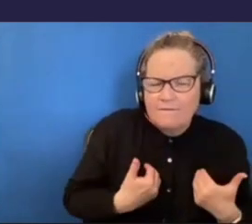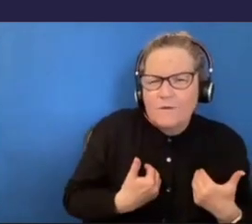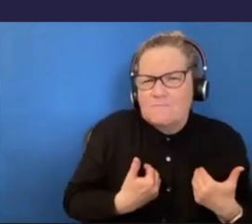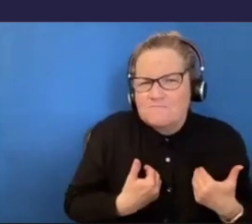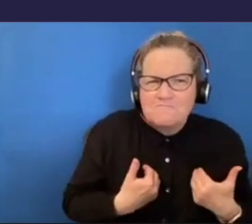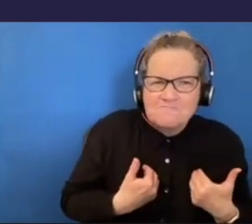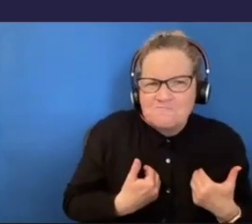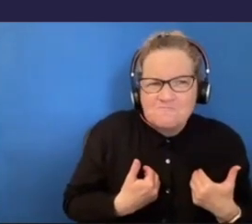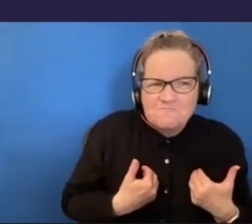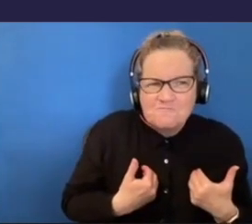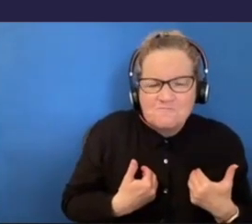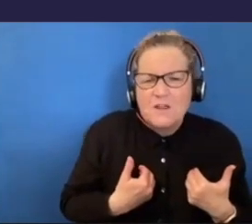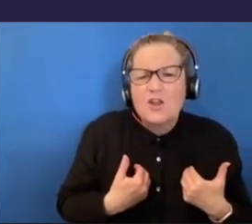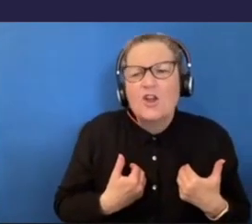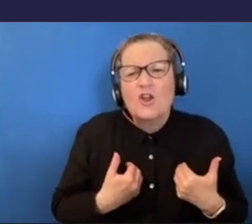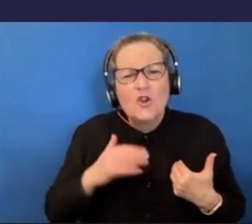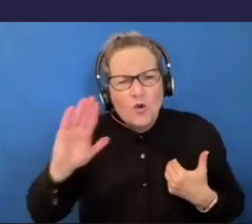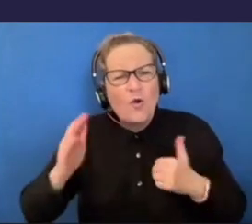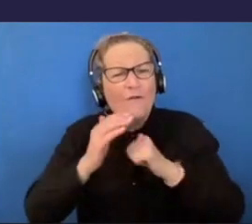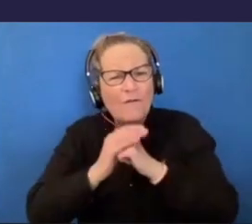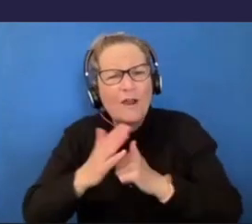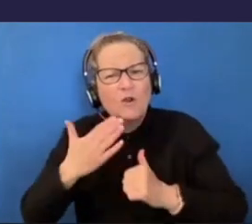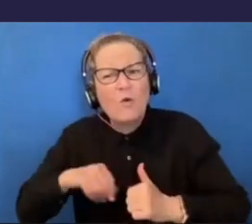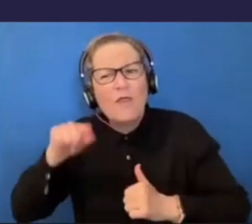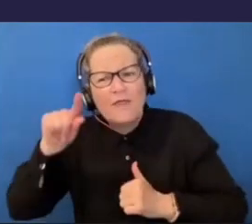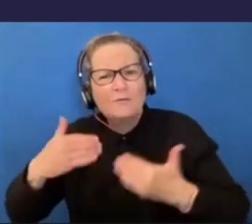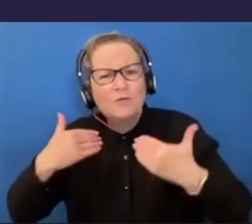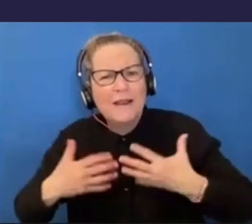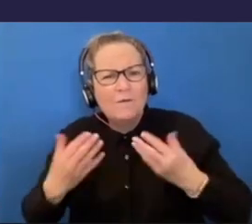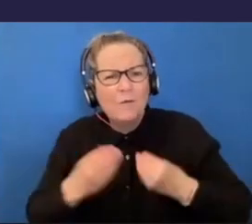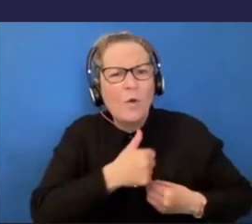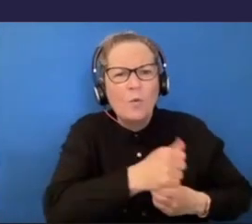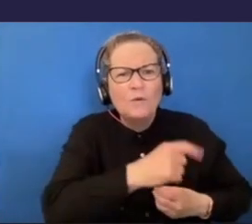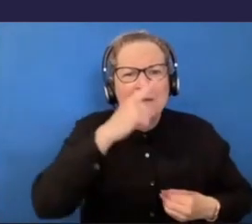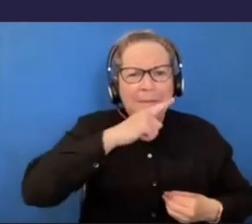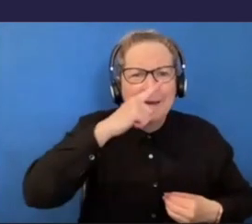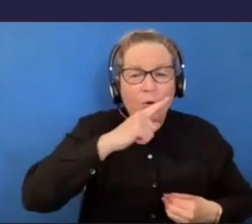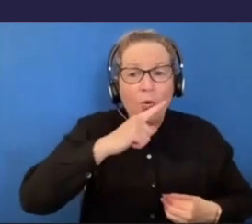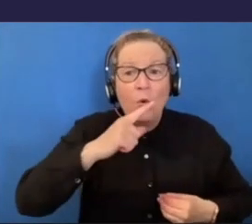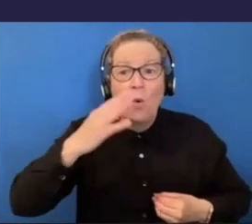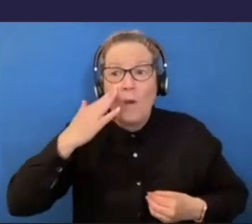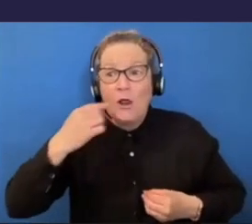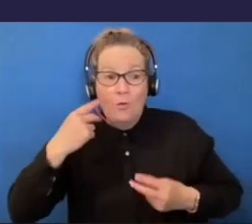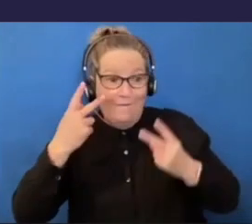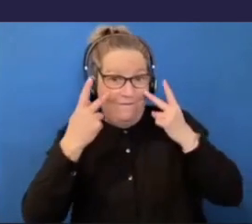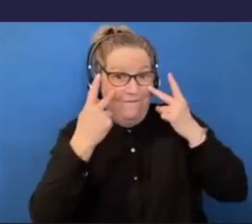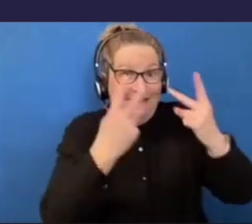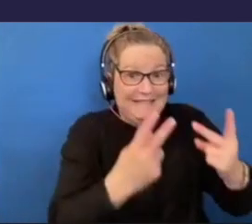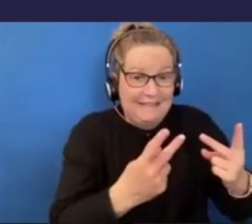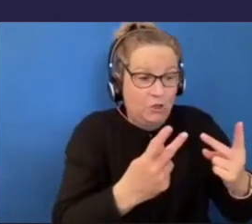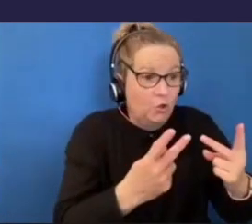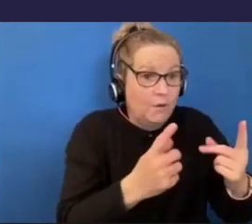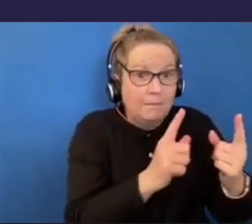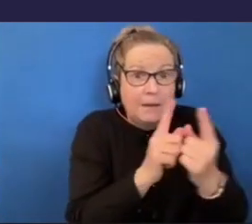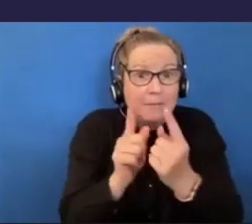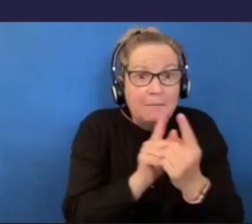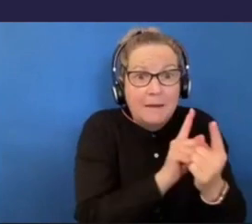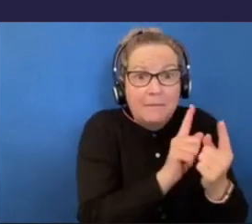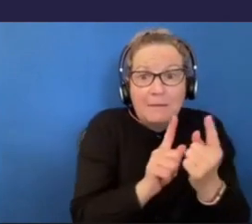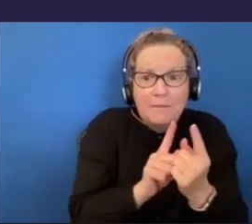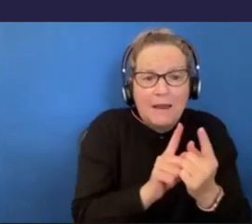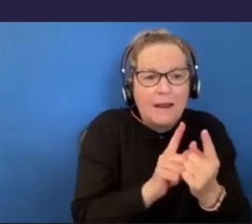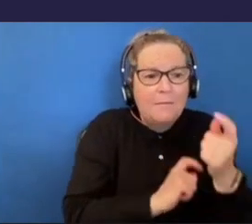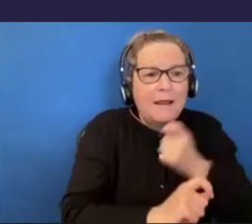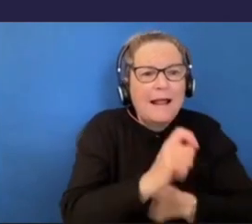friends to live with good people because when you go to visit, you go and you meet the people and it becomes part of your extended social